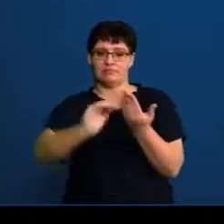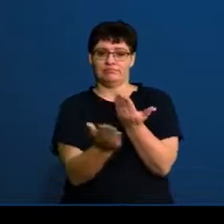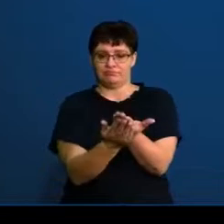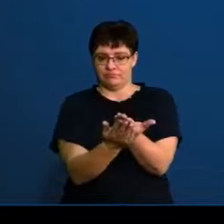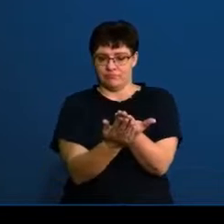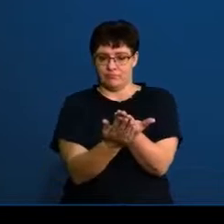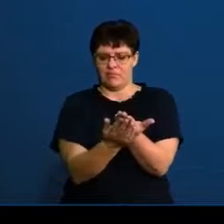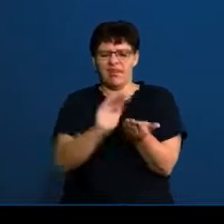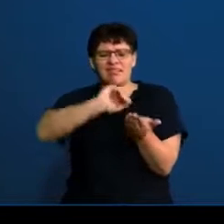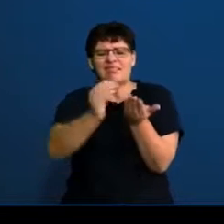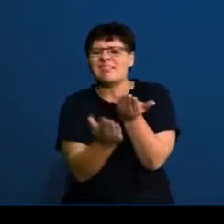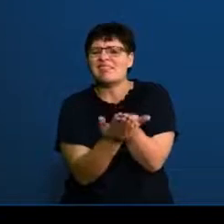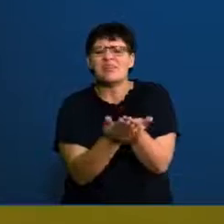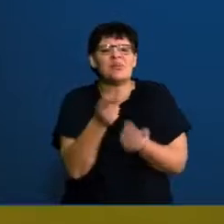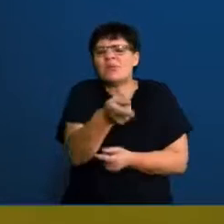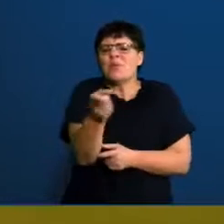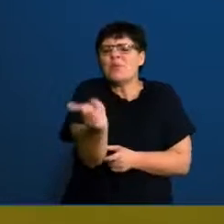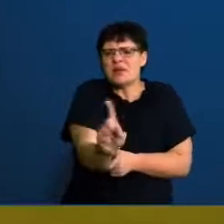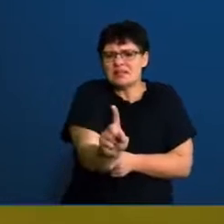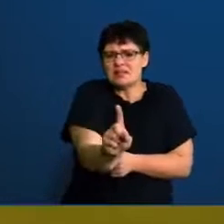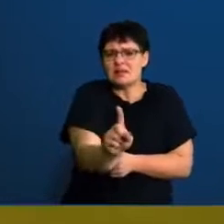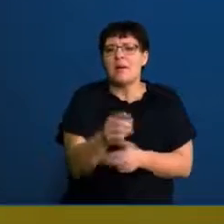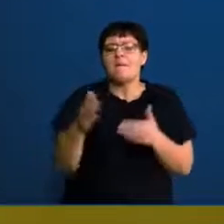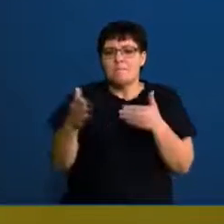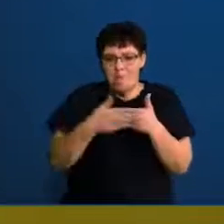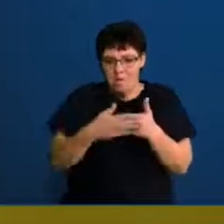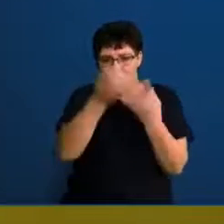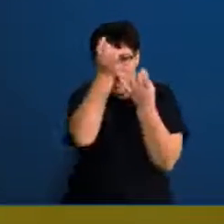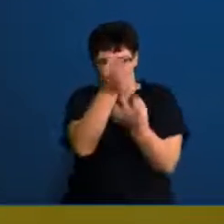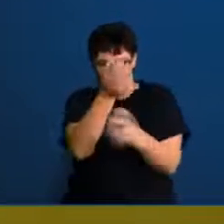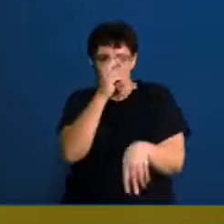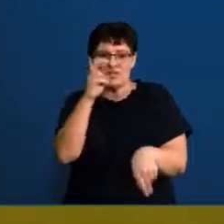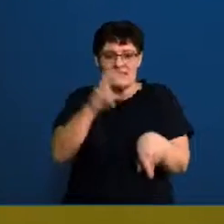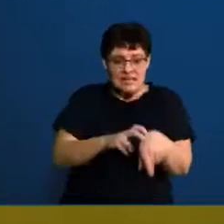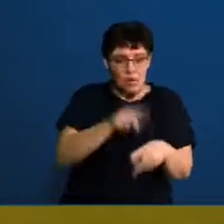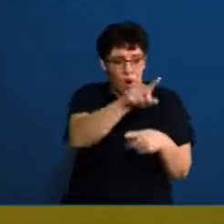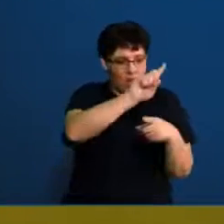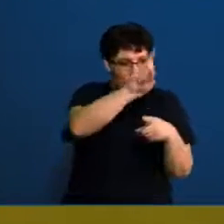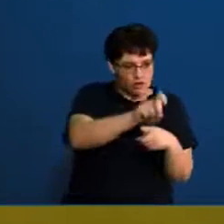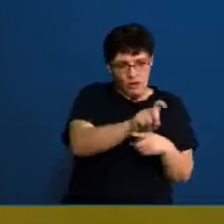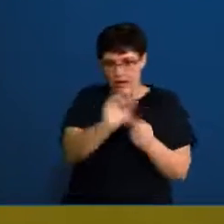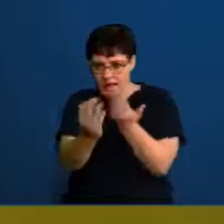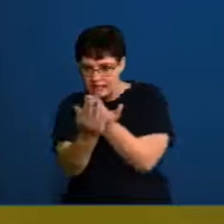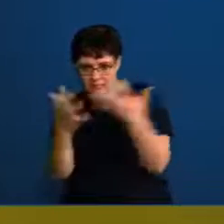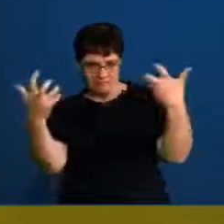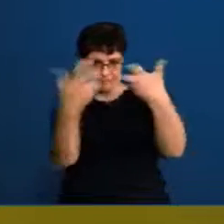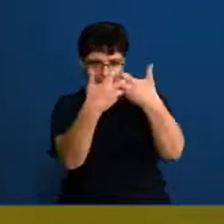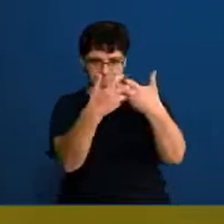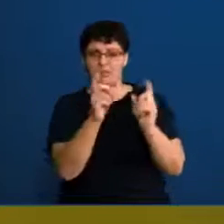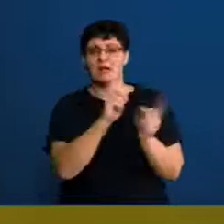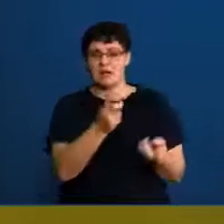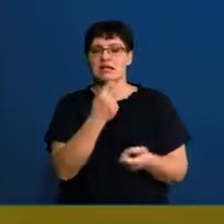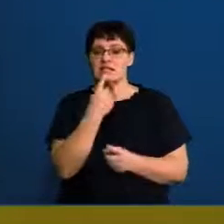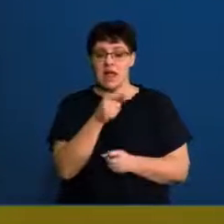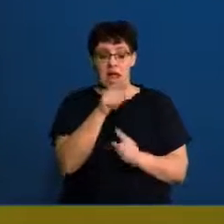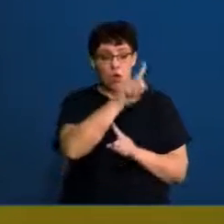An addendum will be extra information that you need to answer the questions. The question will tell you to